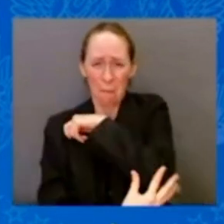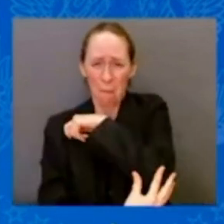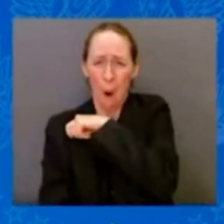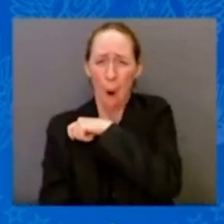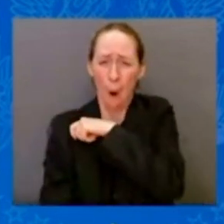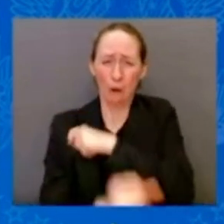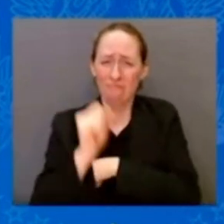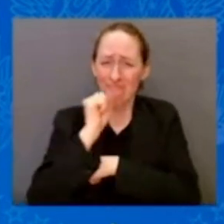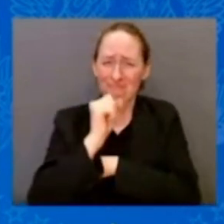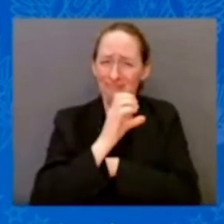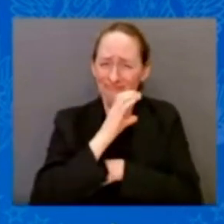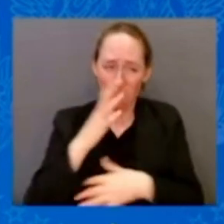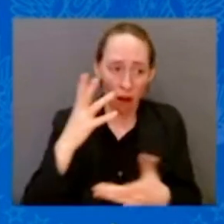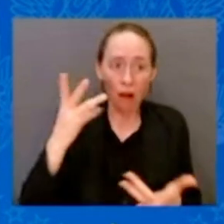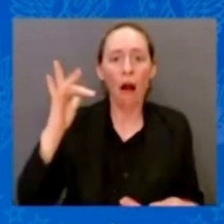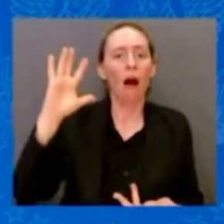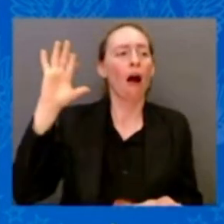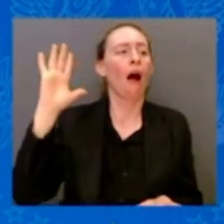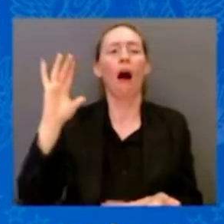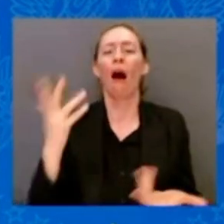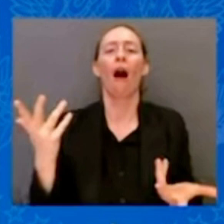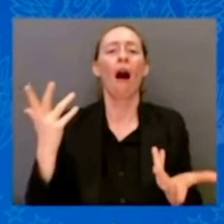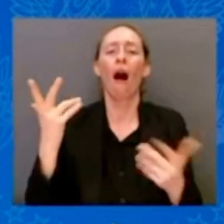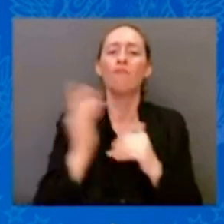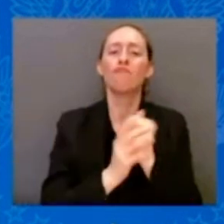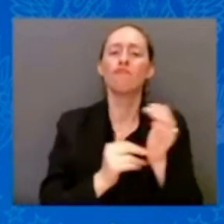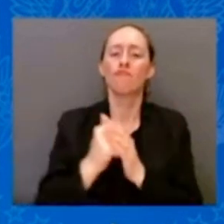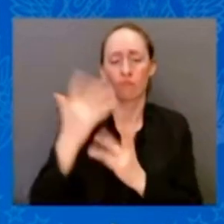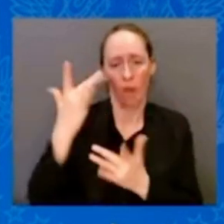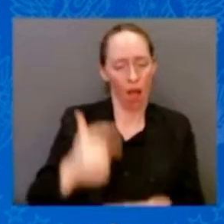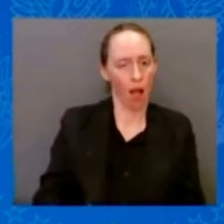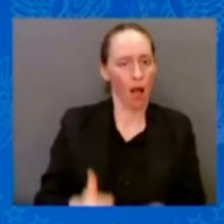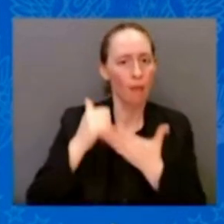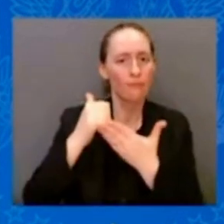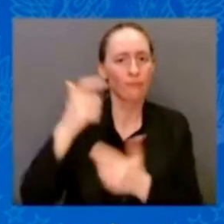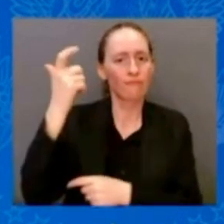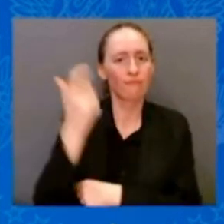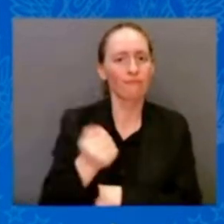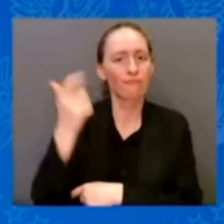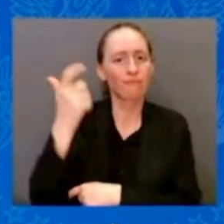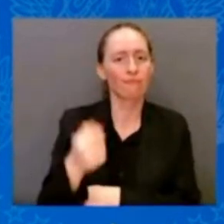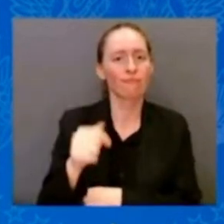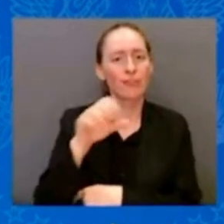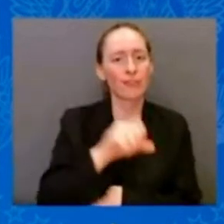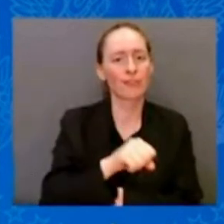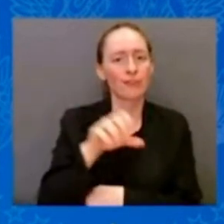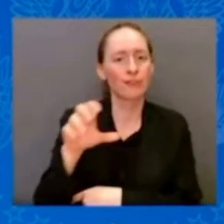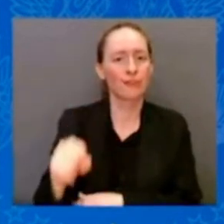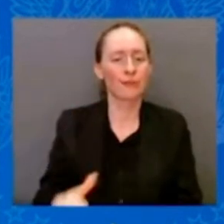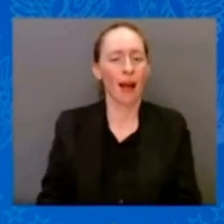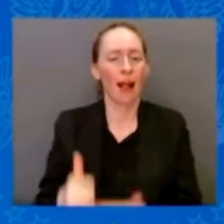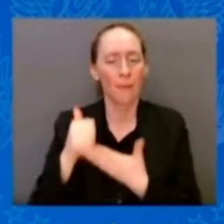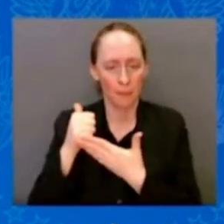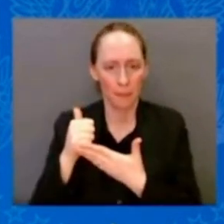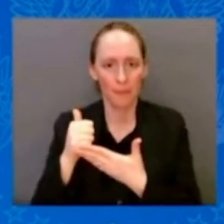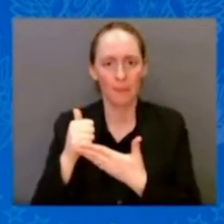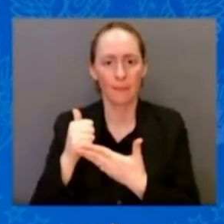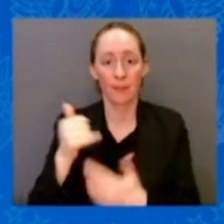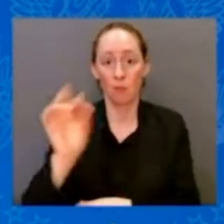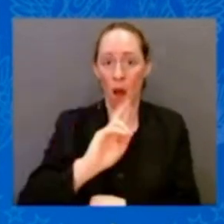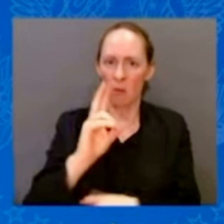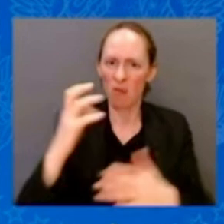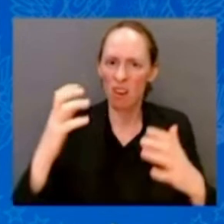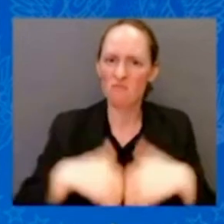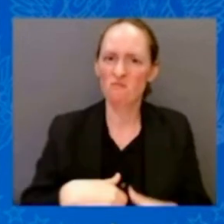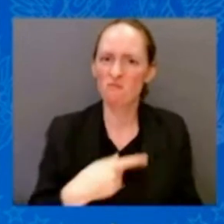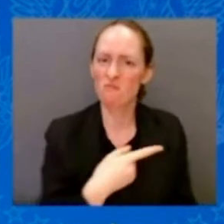I don't get it. I really don't. I don't know who they think they are. We saw on Tuesday night Republicans don't like me